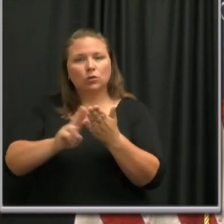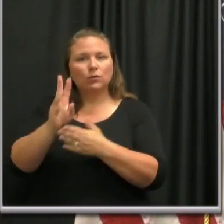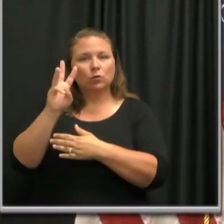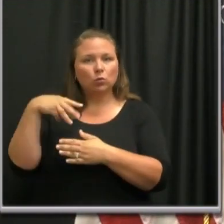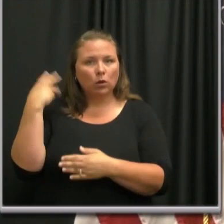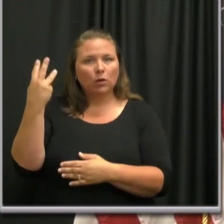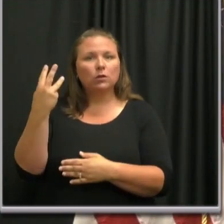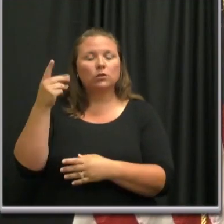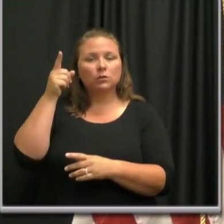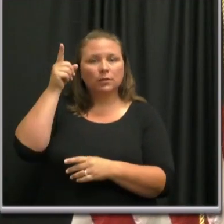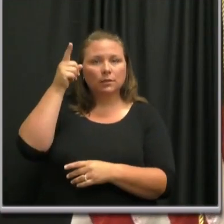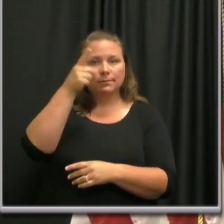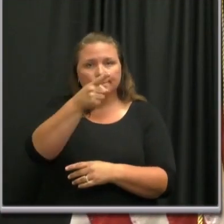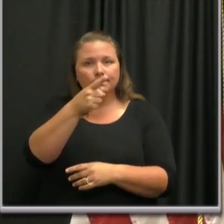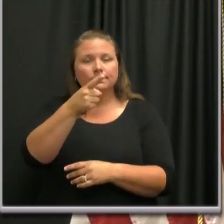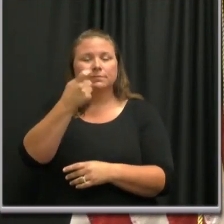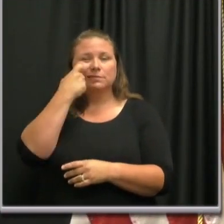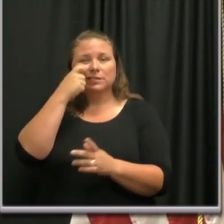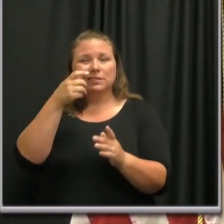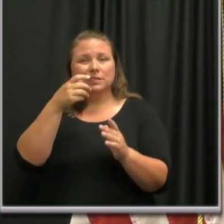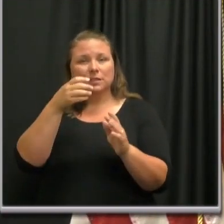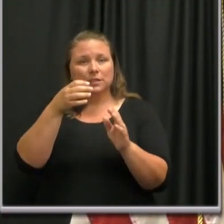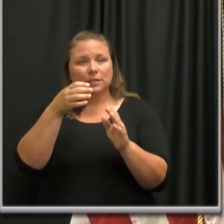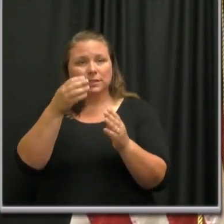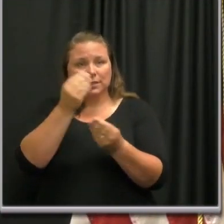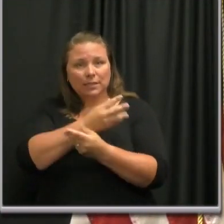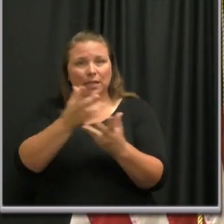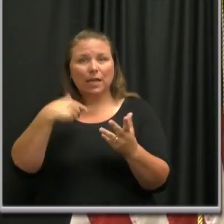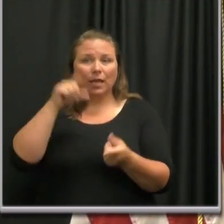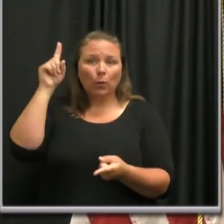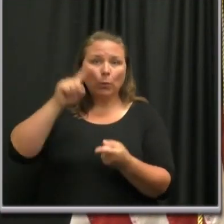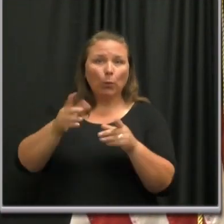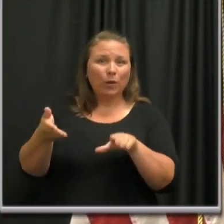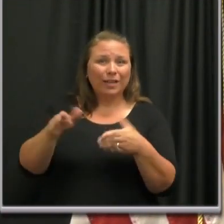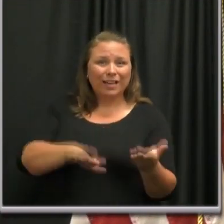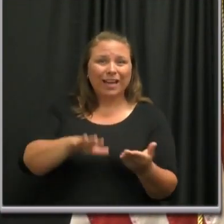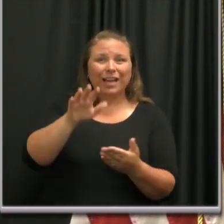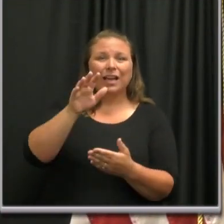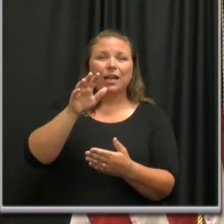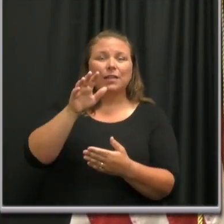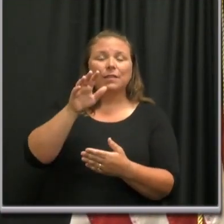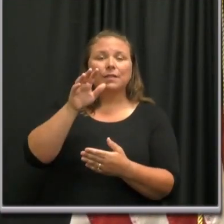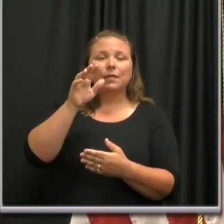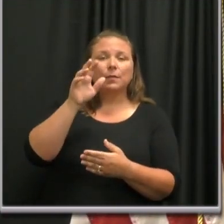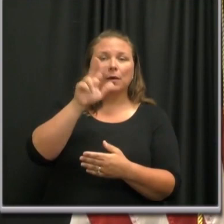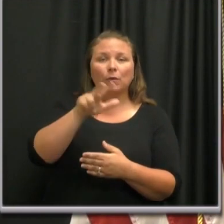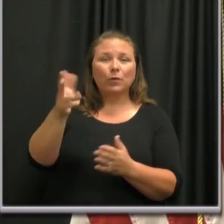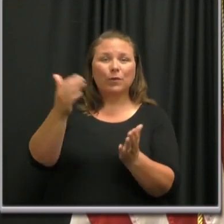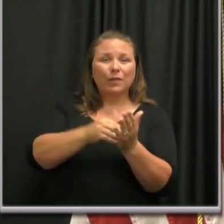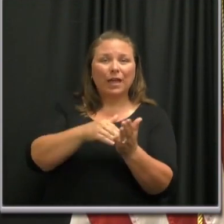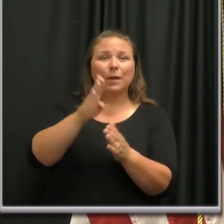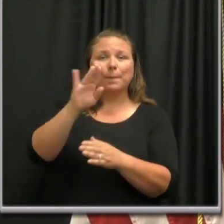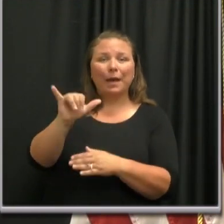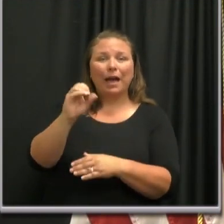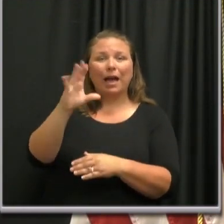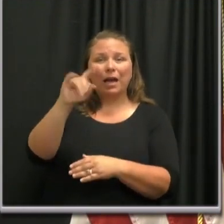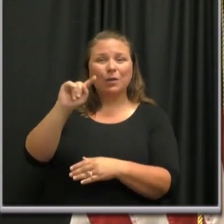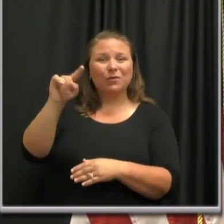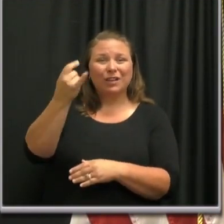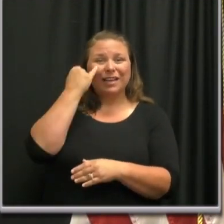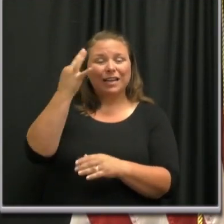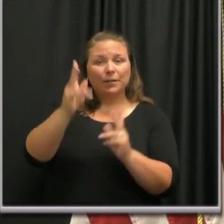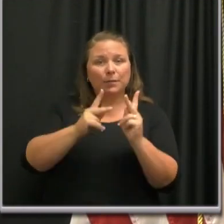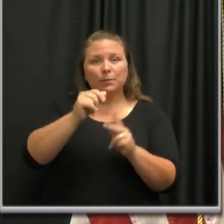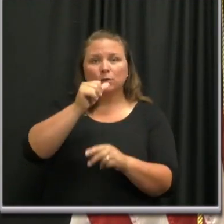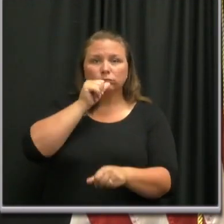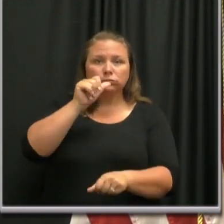Washington just suggested that we could lower the death count by 33,000 by October 1st if people are diligent